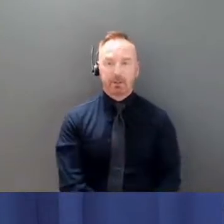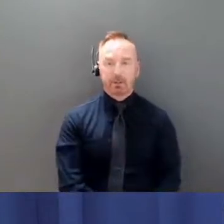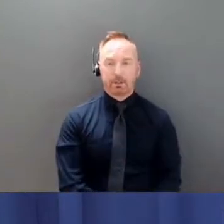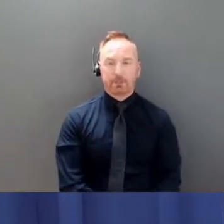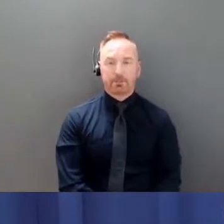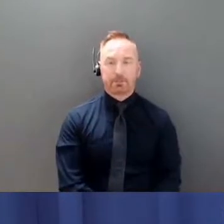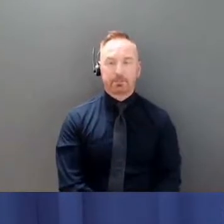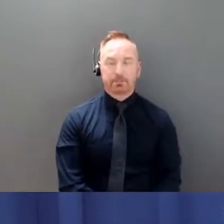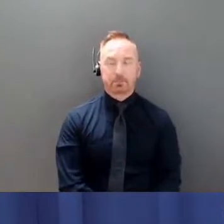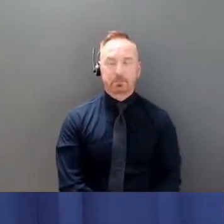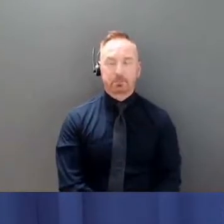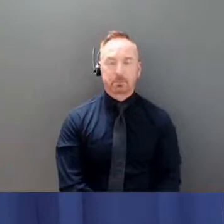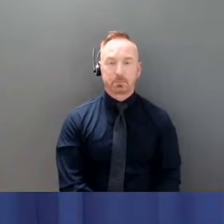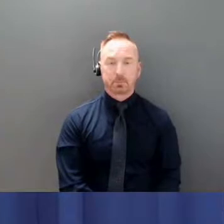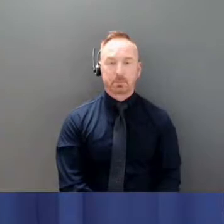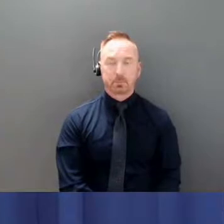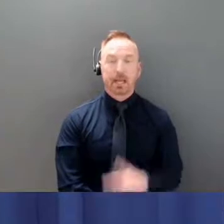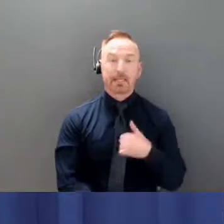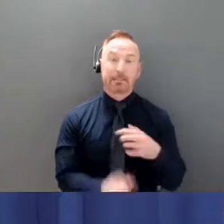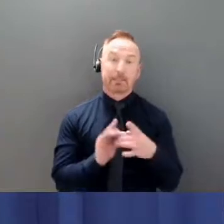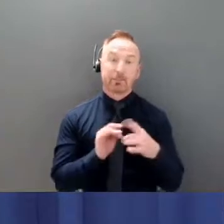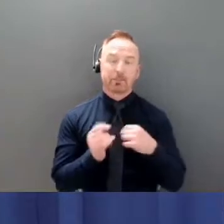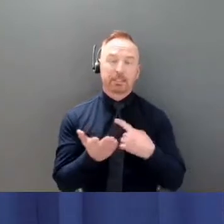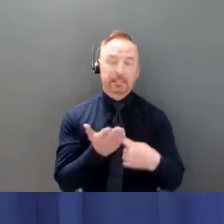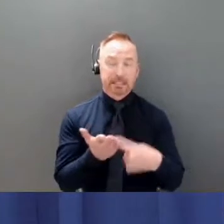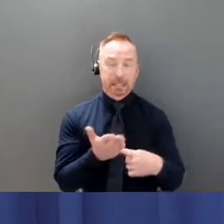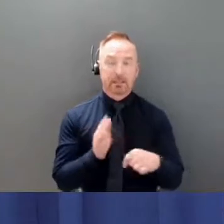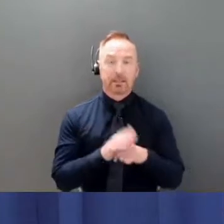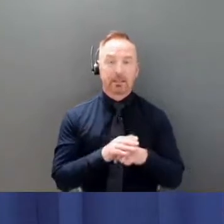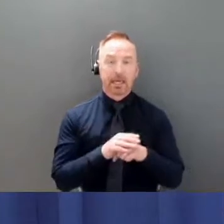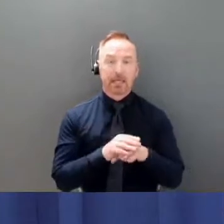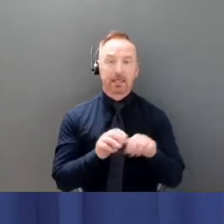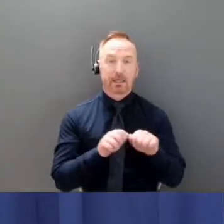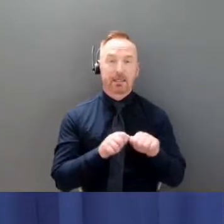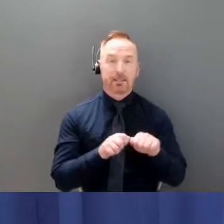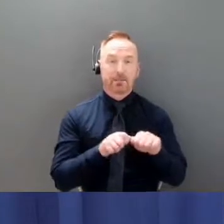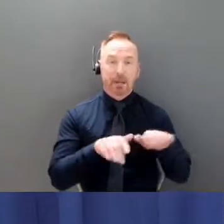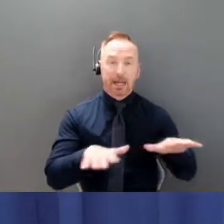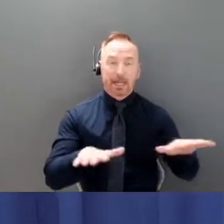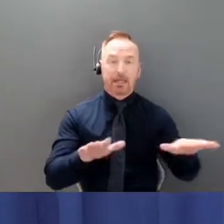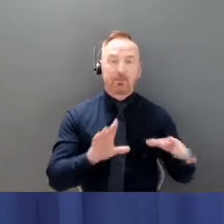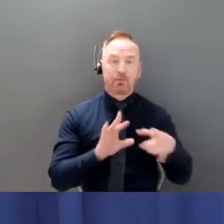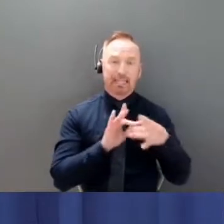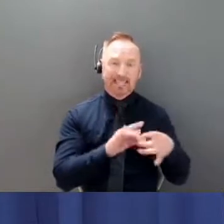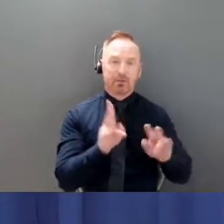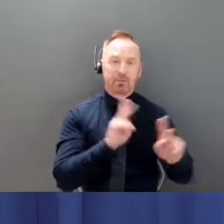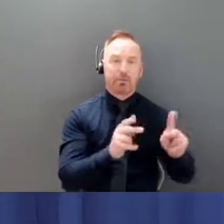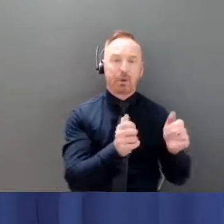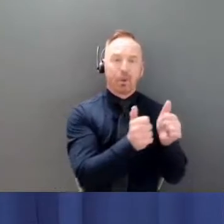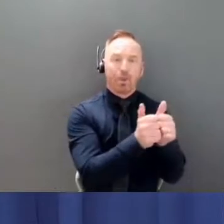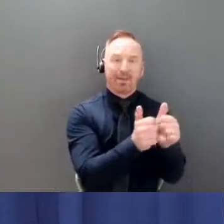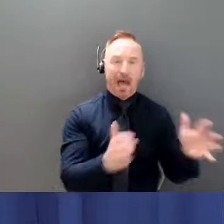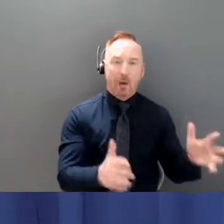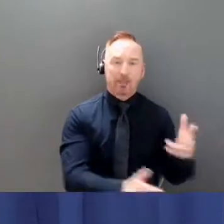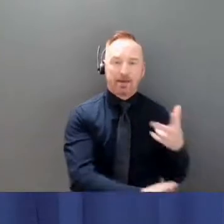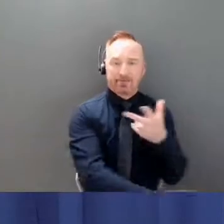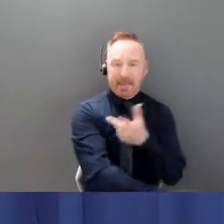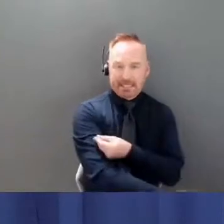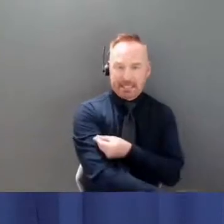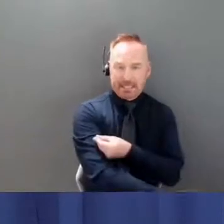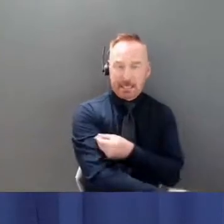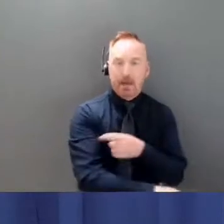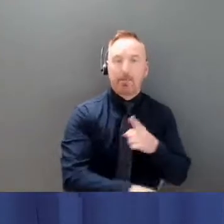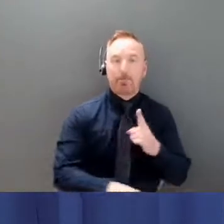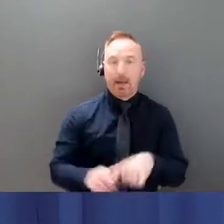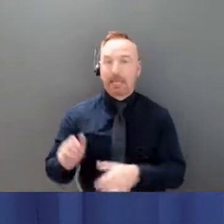talk about this uh spreading and unvaccinated people that the the the fact that the majority of the total population the majority